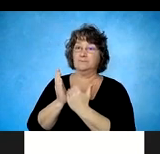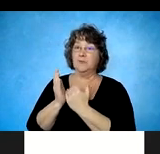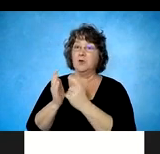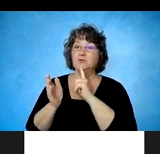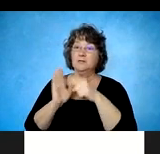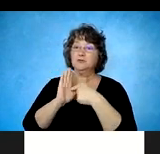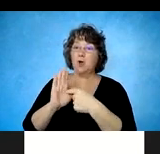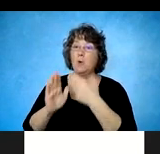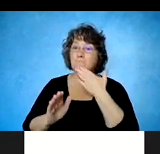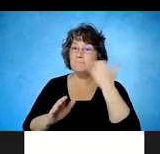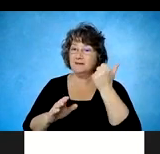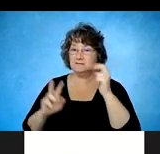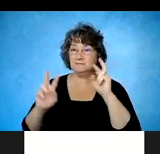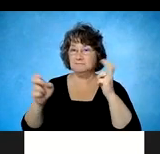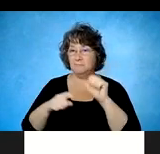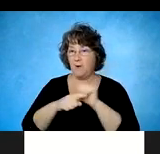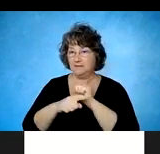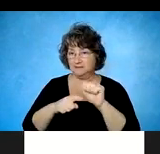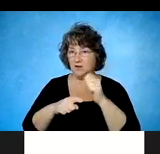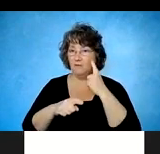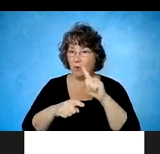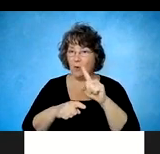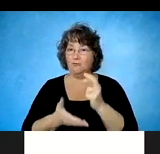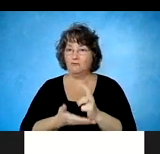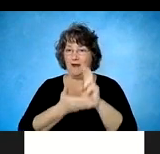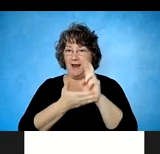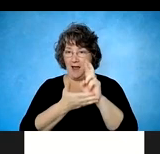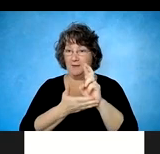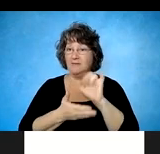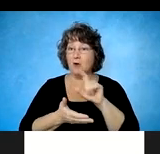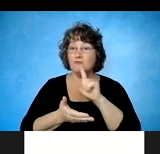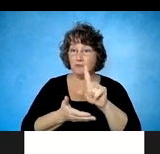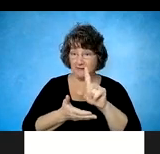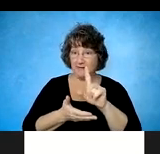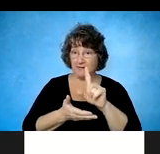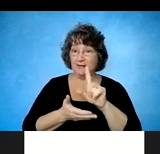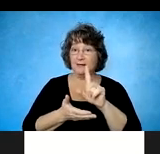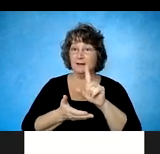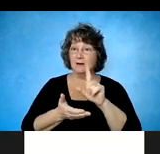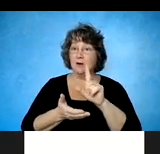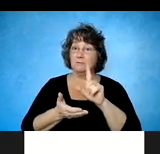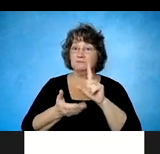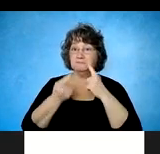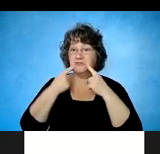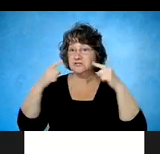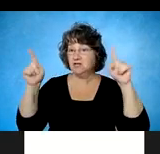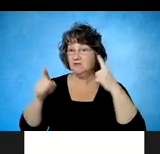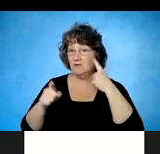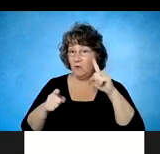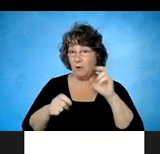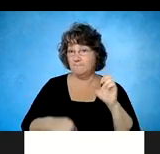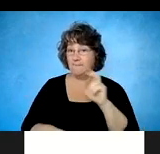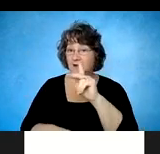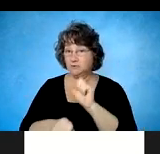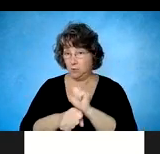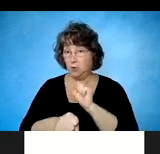rehabilitation that are proving to be successful for increasing employment outcomes for people with spinal cord injury. Um, so here we have listed